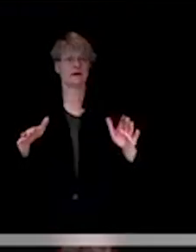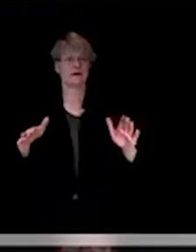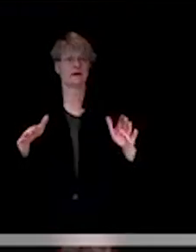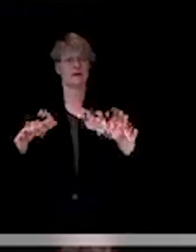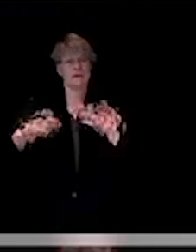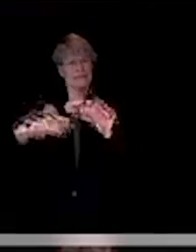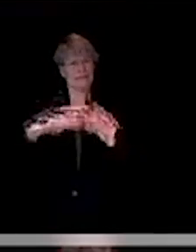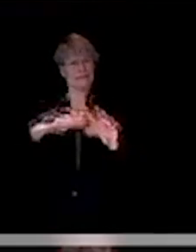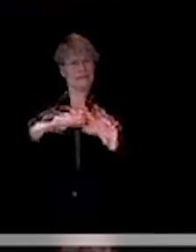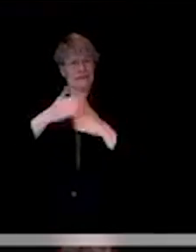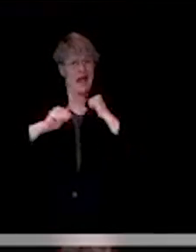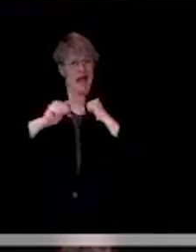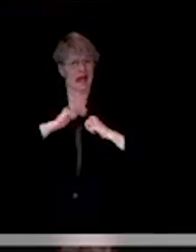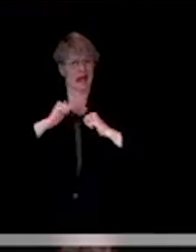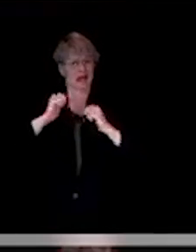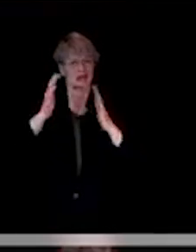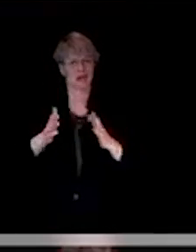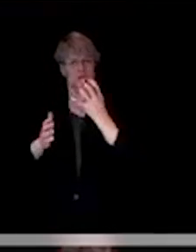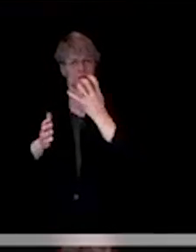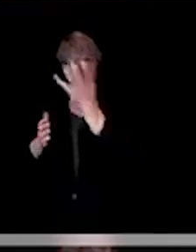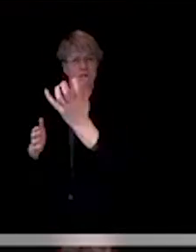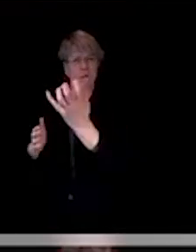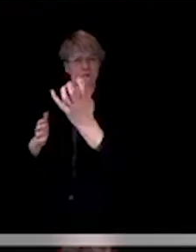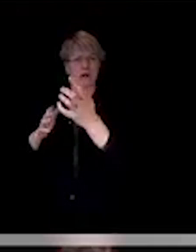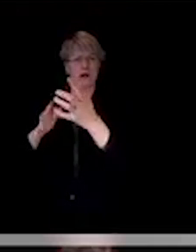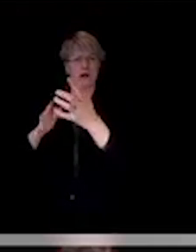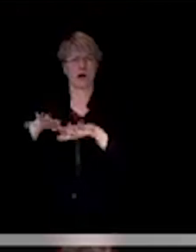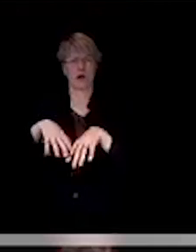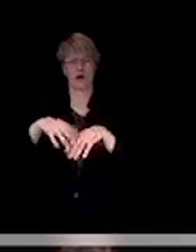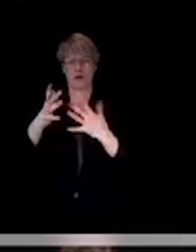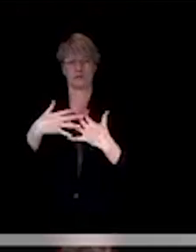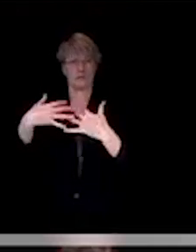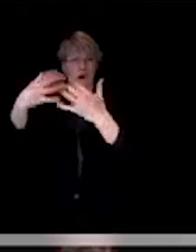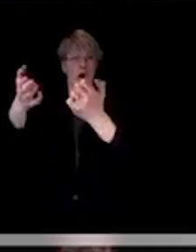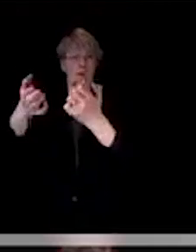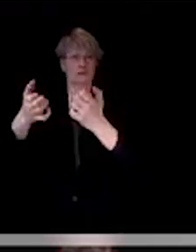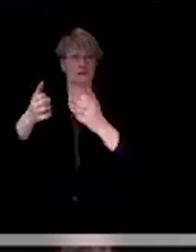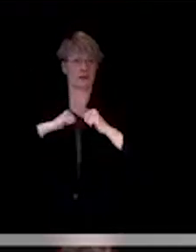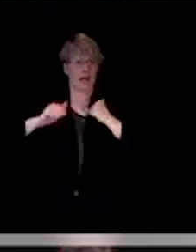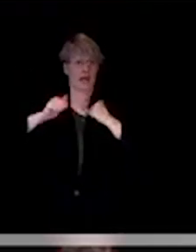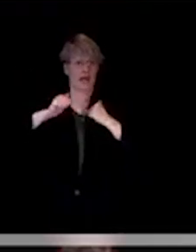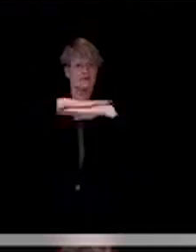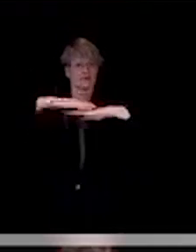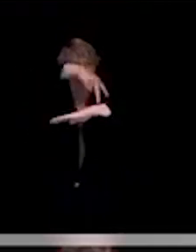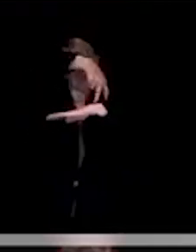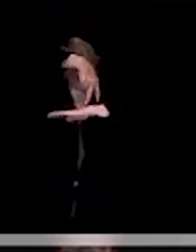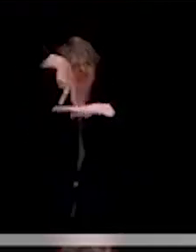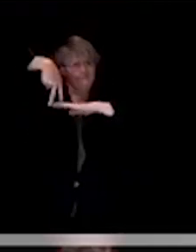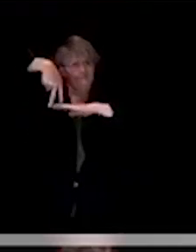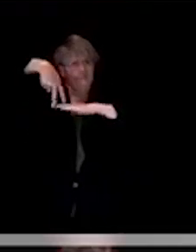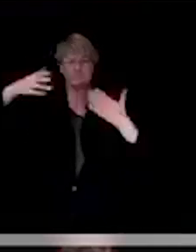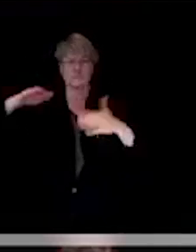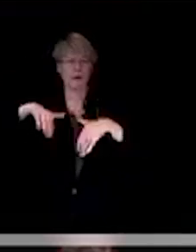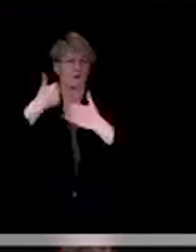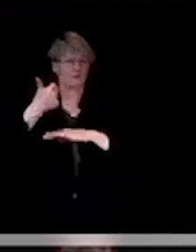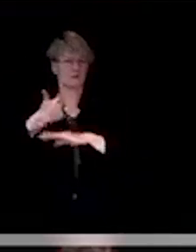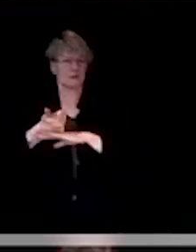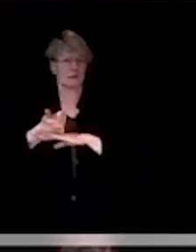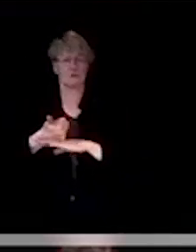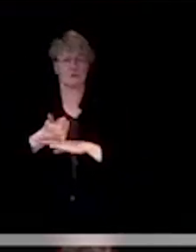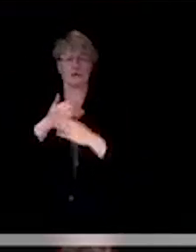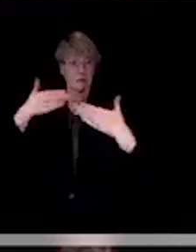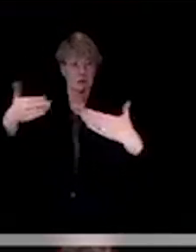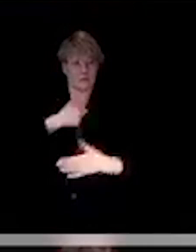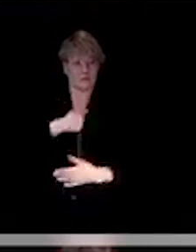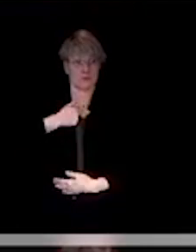I was wondering about that too, if it was for the protection of the performers or of the audience. And if it, if, go ahead, I'm sorry.